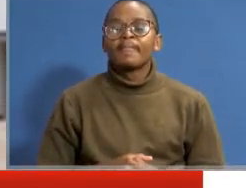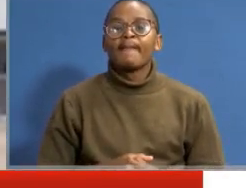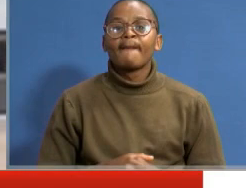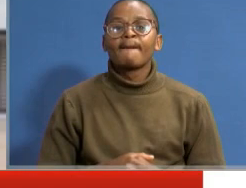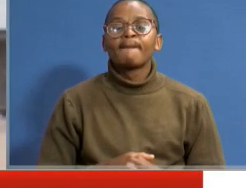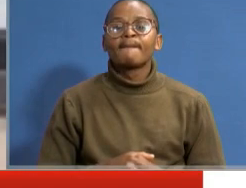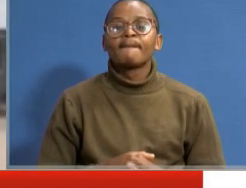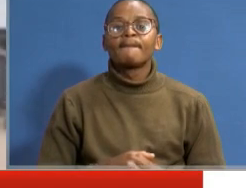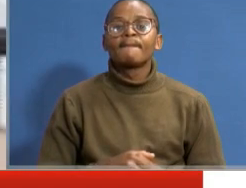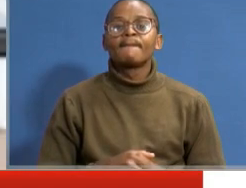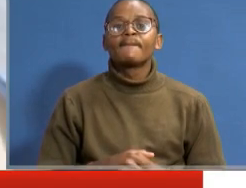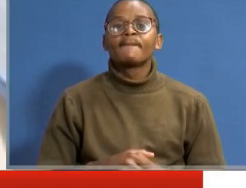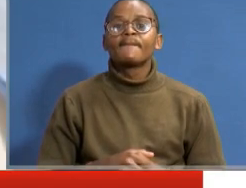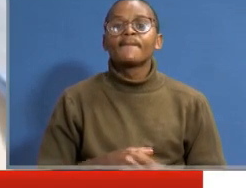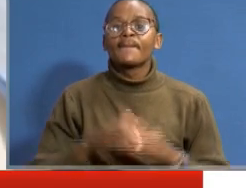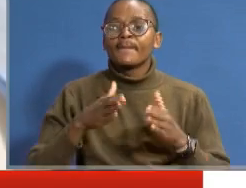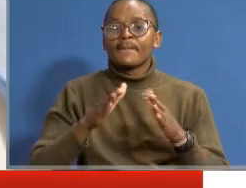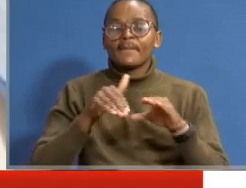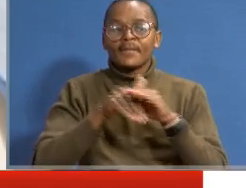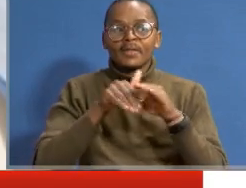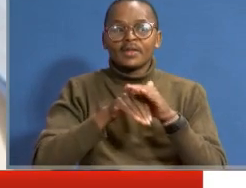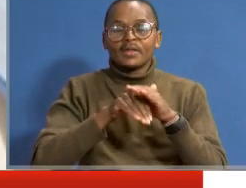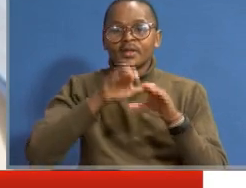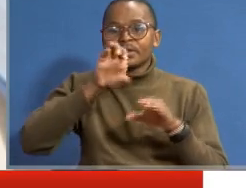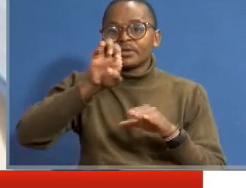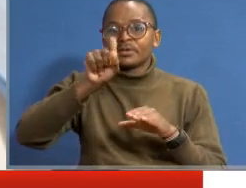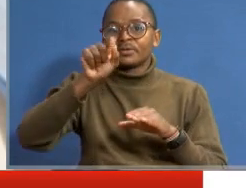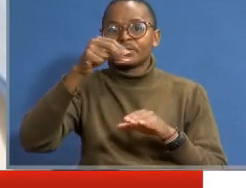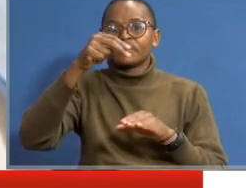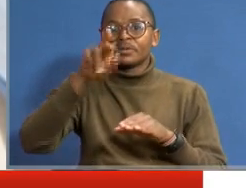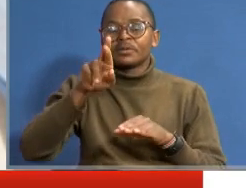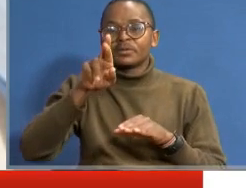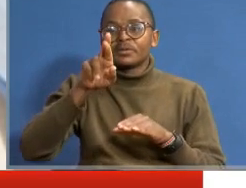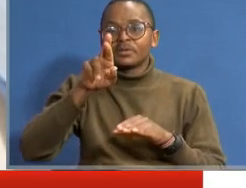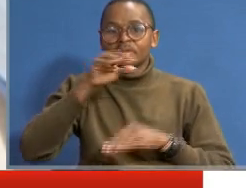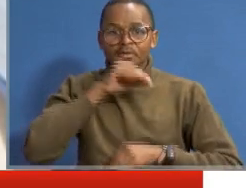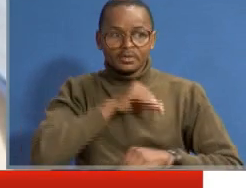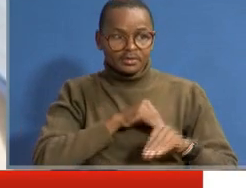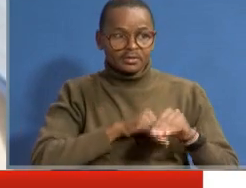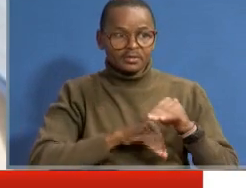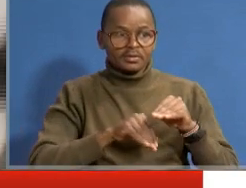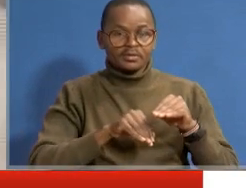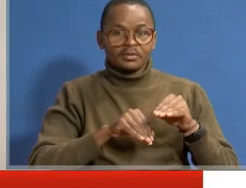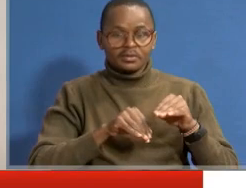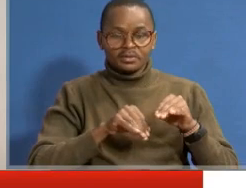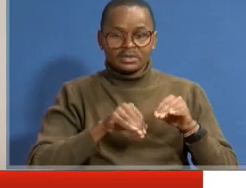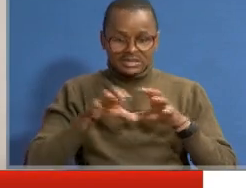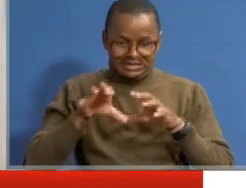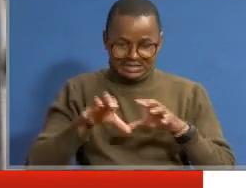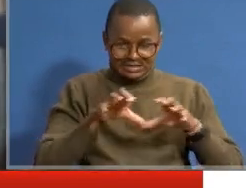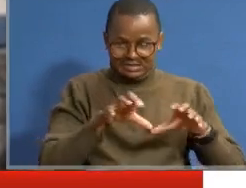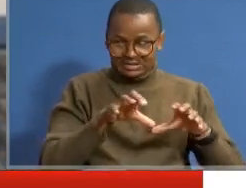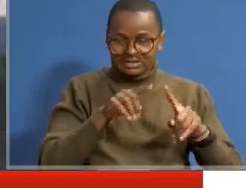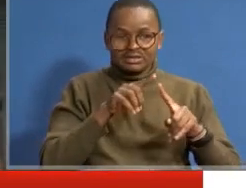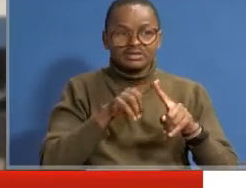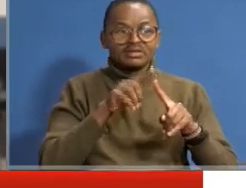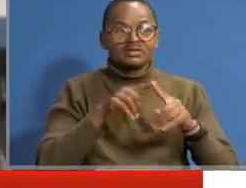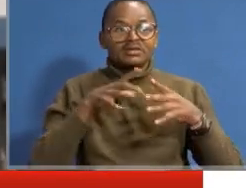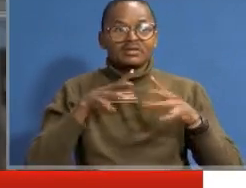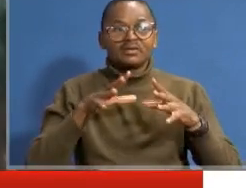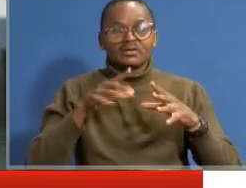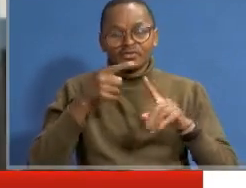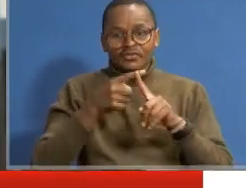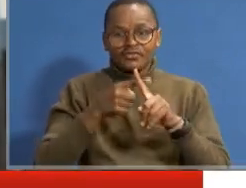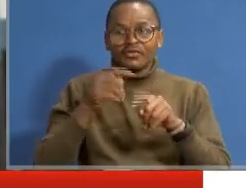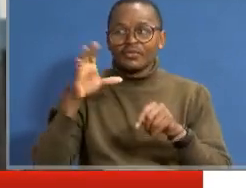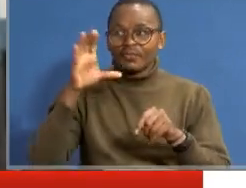According to school principal Esther Karanja, disabled students in special schools are still suffering grave challenges ranging